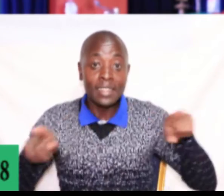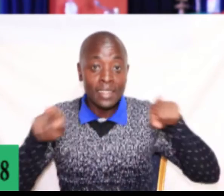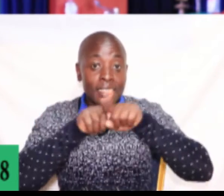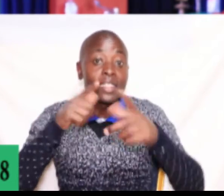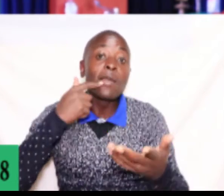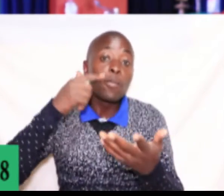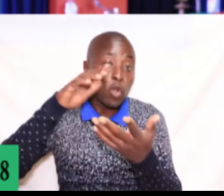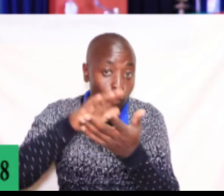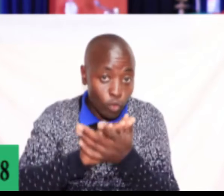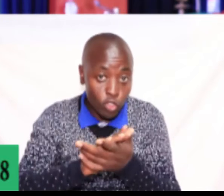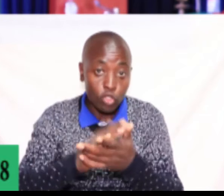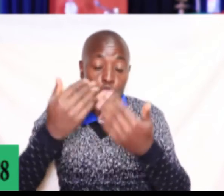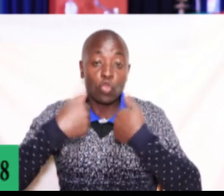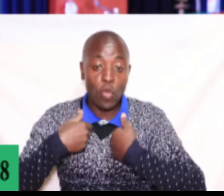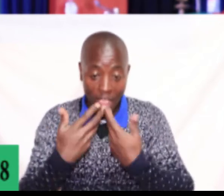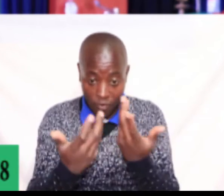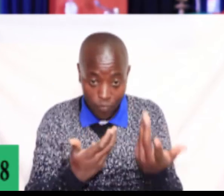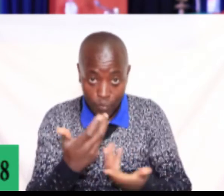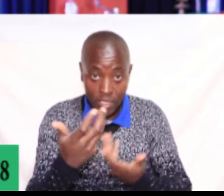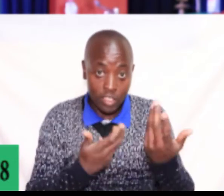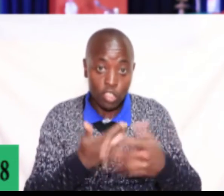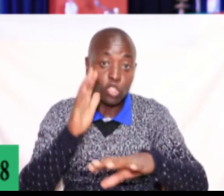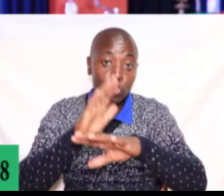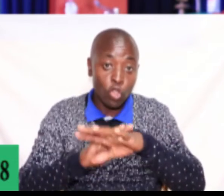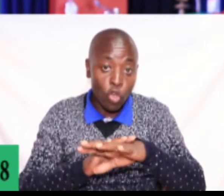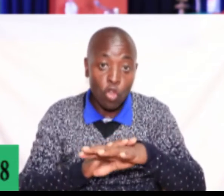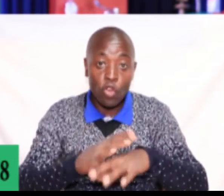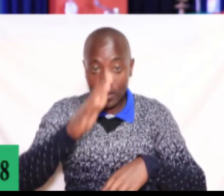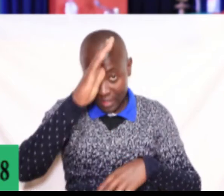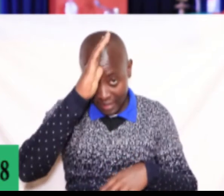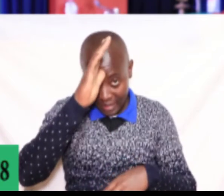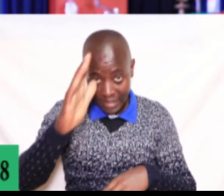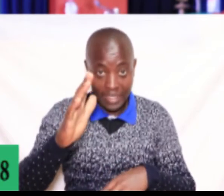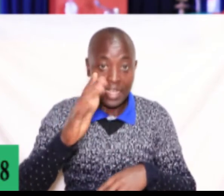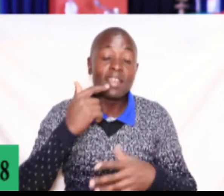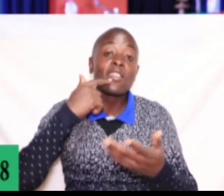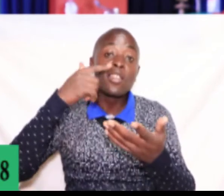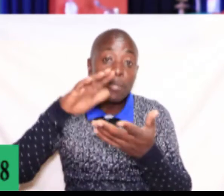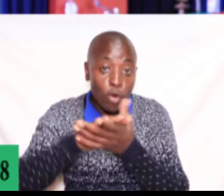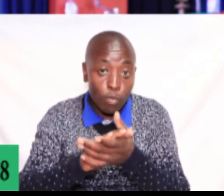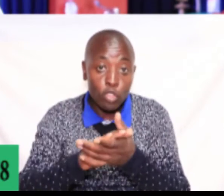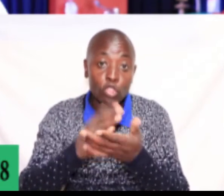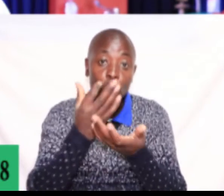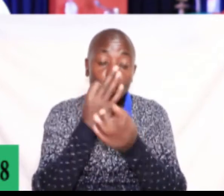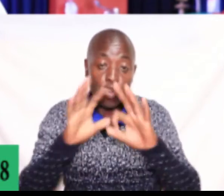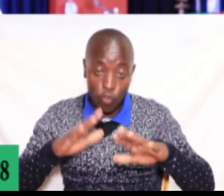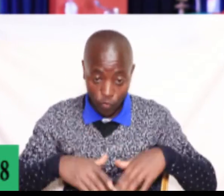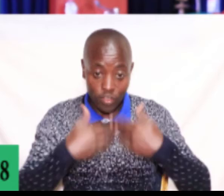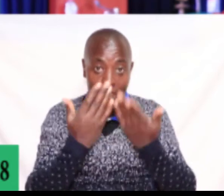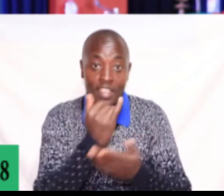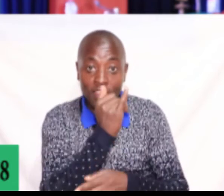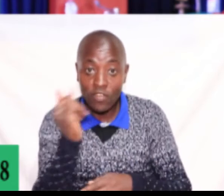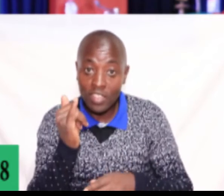also promised not to conduct business on the Sabbath day. The promises regarding their giving also,